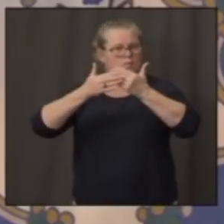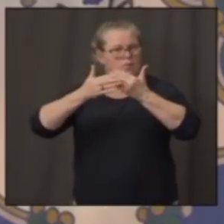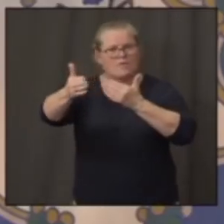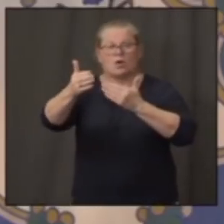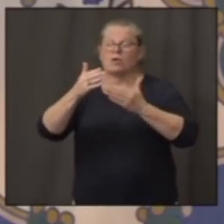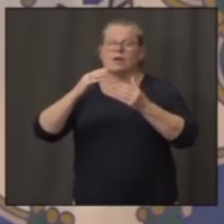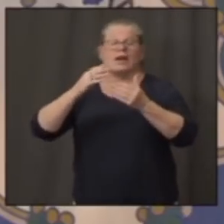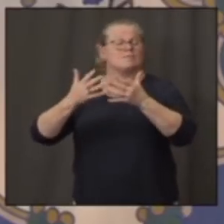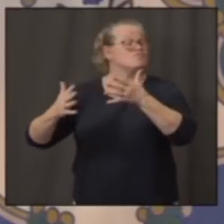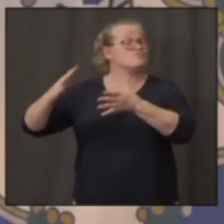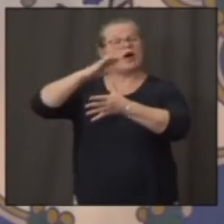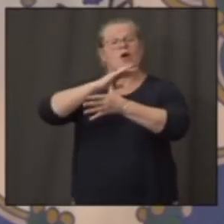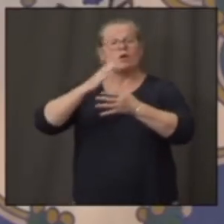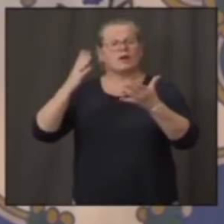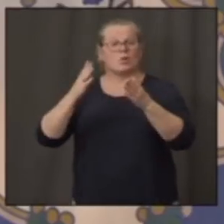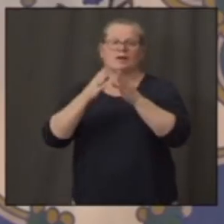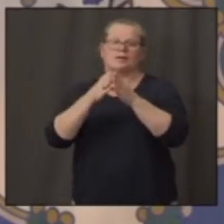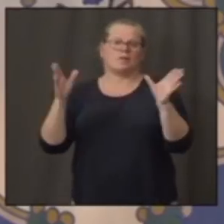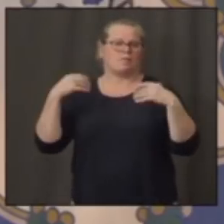number one.